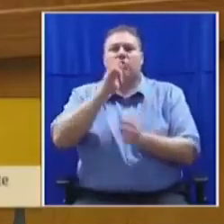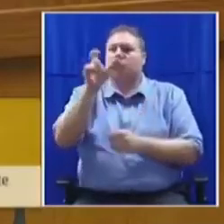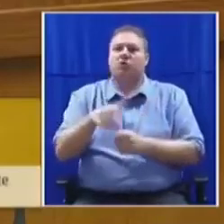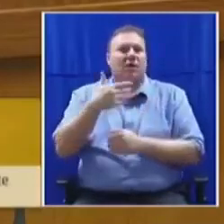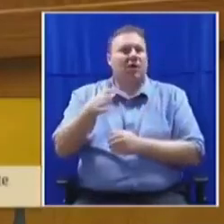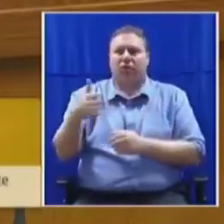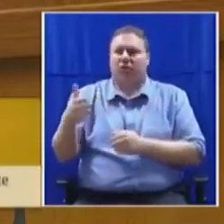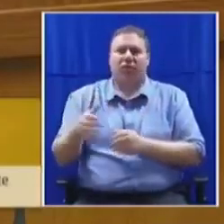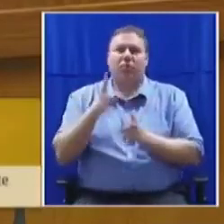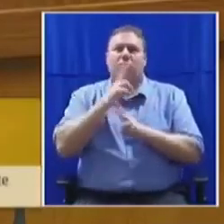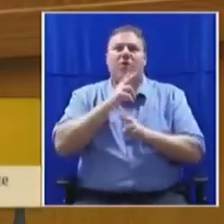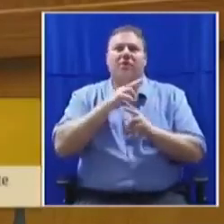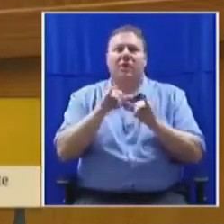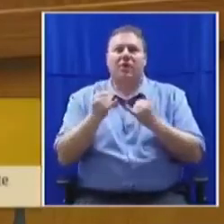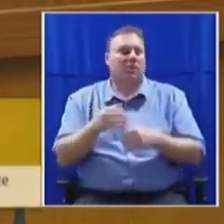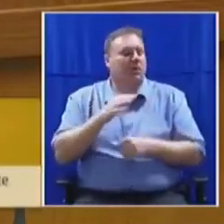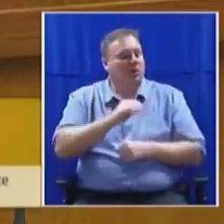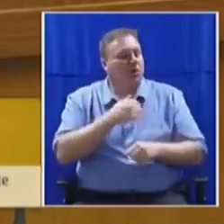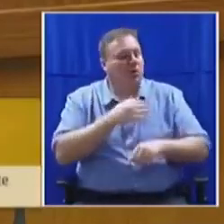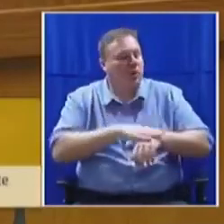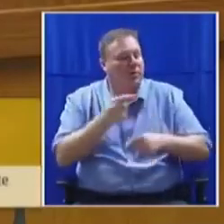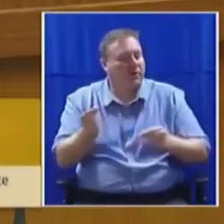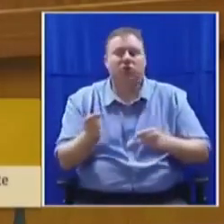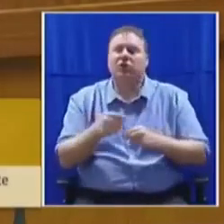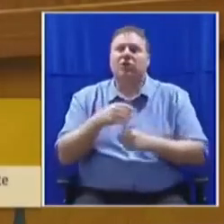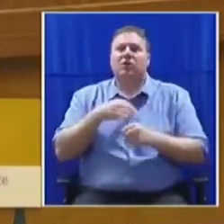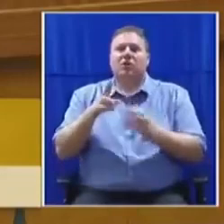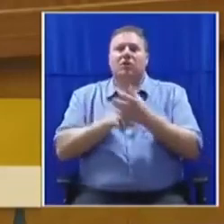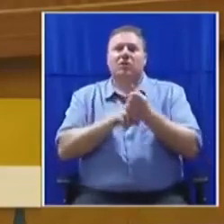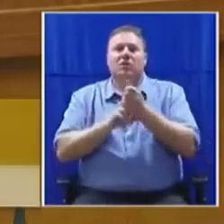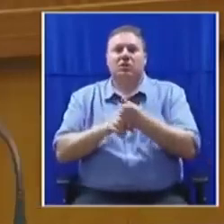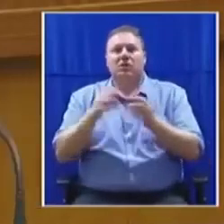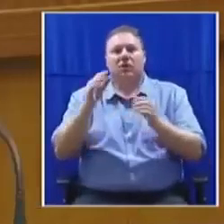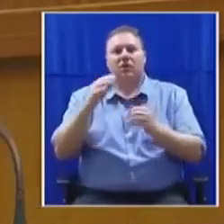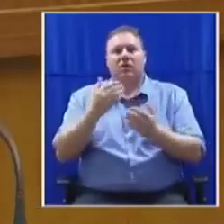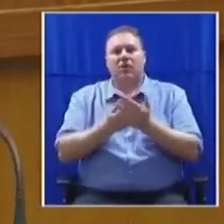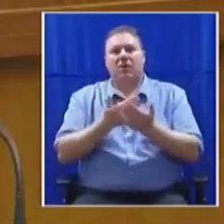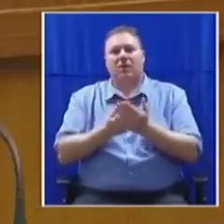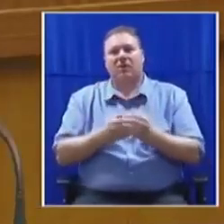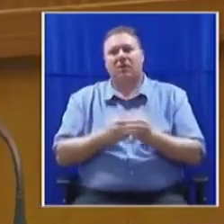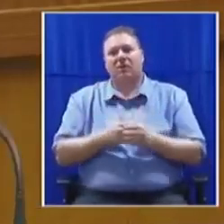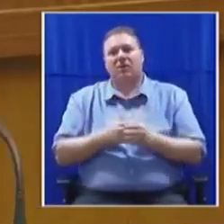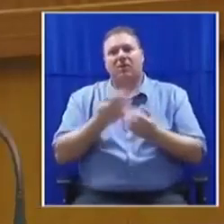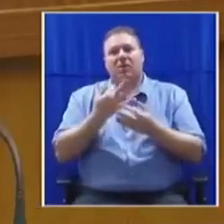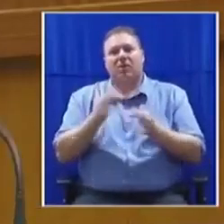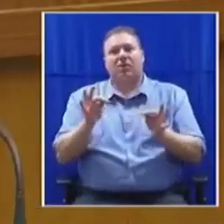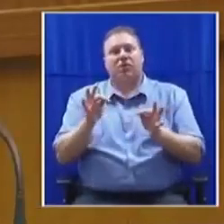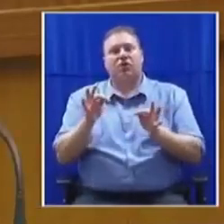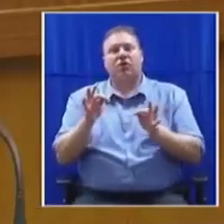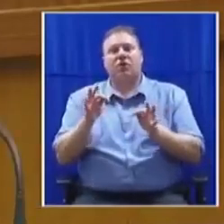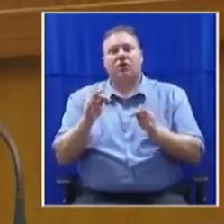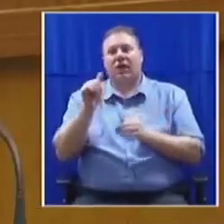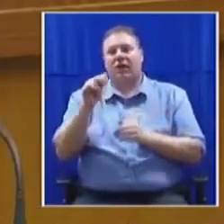companies that are in business with the state. Let us unite to build a state capacity and free the ruling party from the chains of